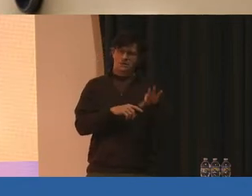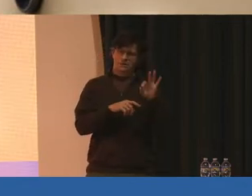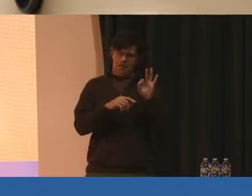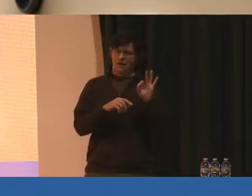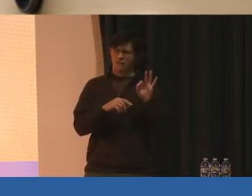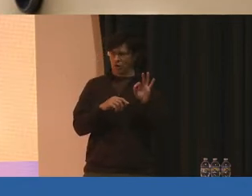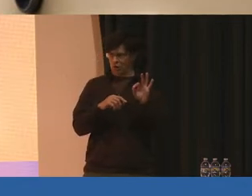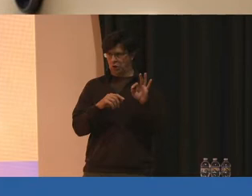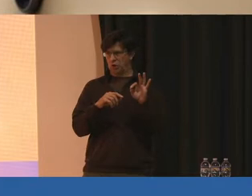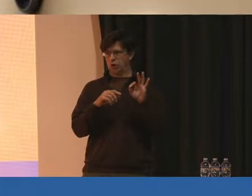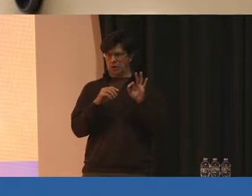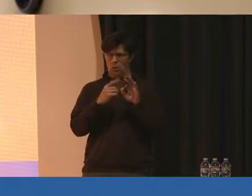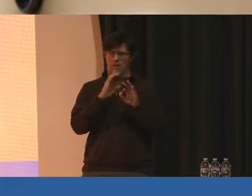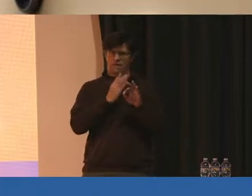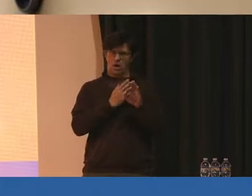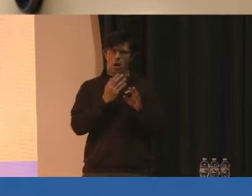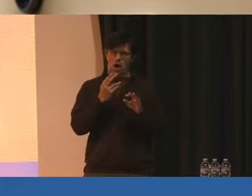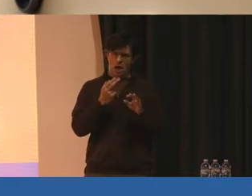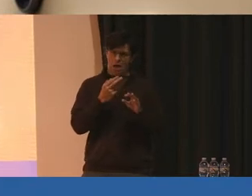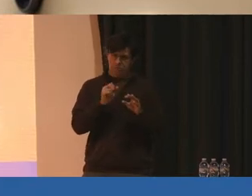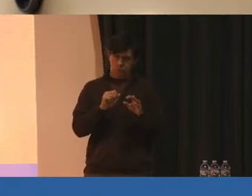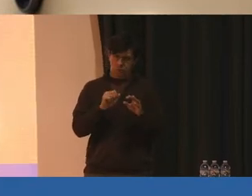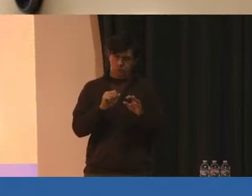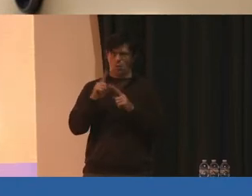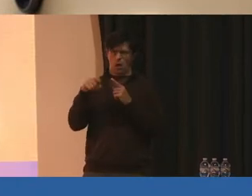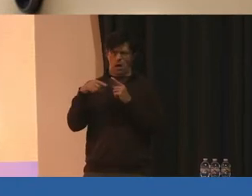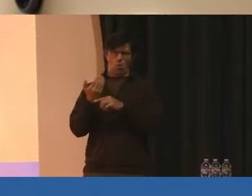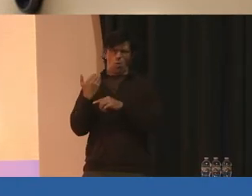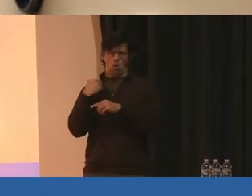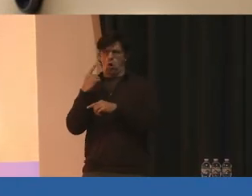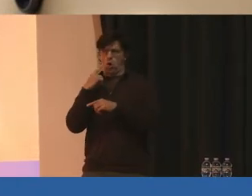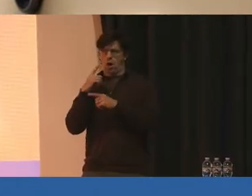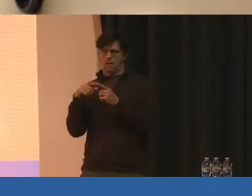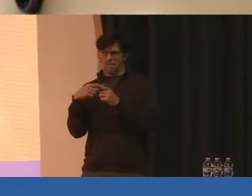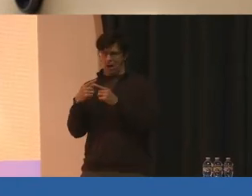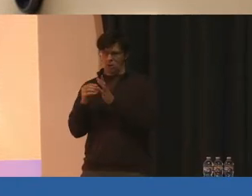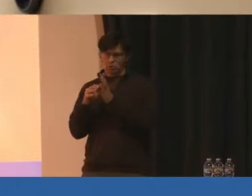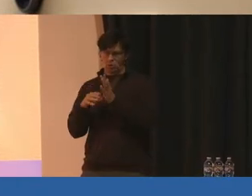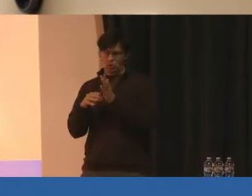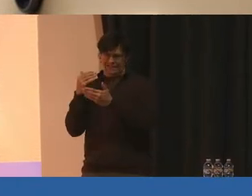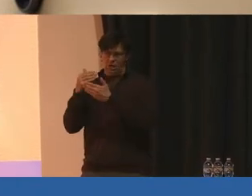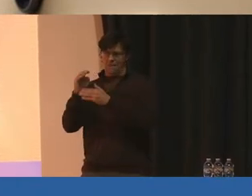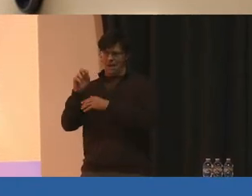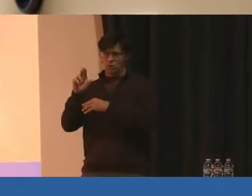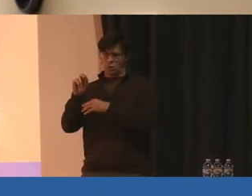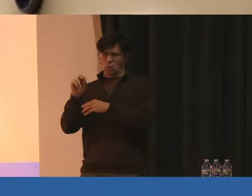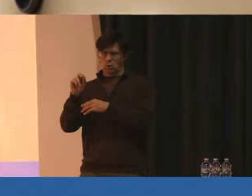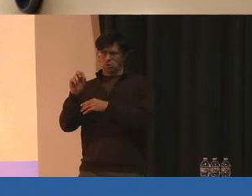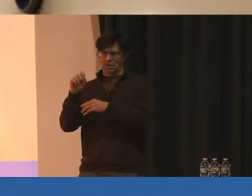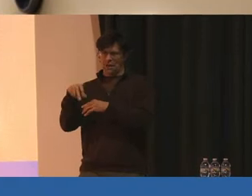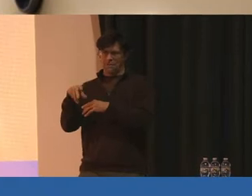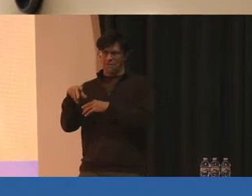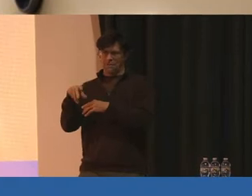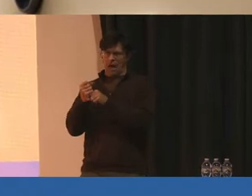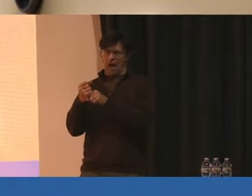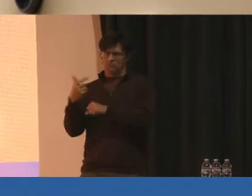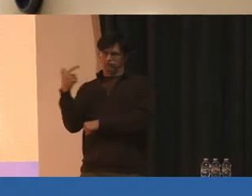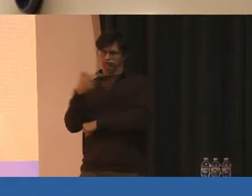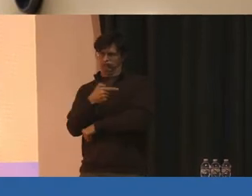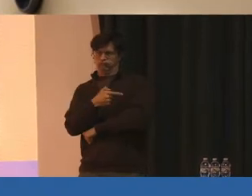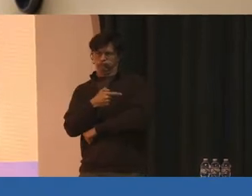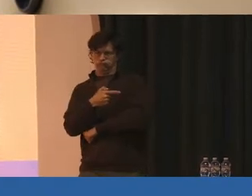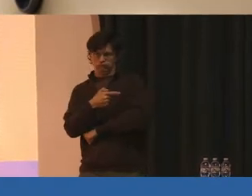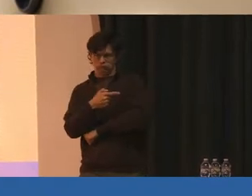call about an hour ago about a student that was near a metro stop that got a flesh wound from a bullet. Nothing